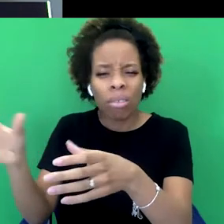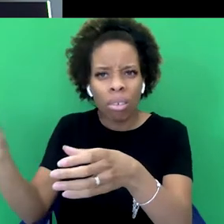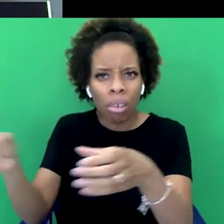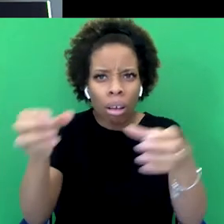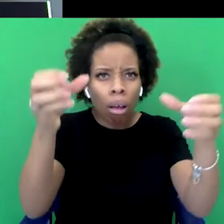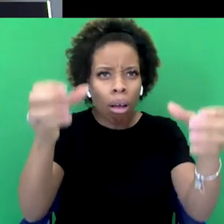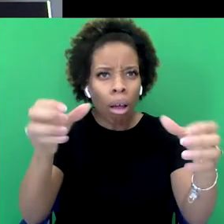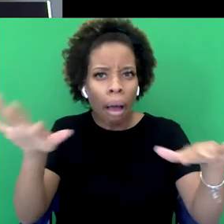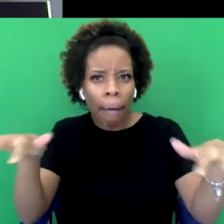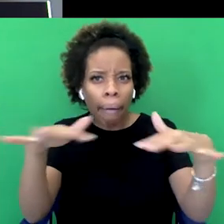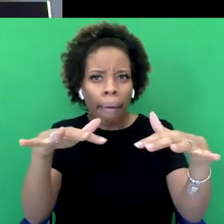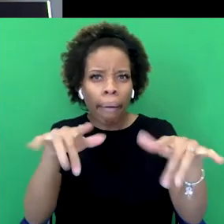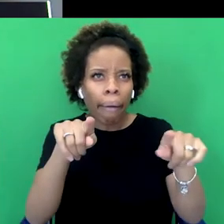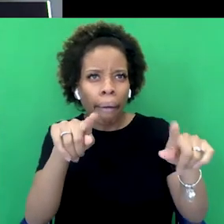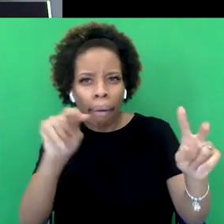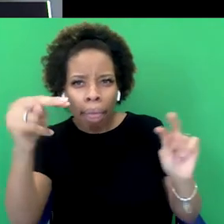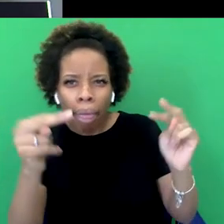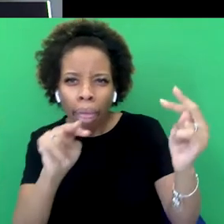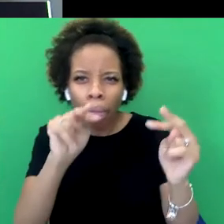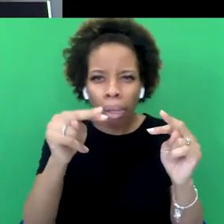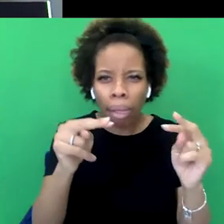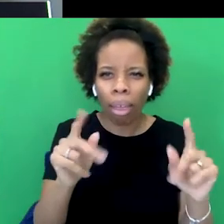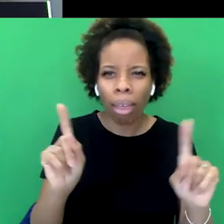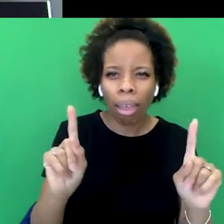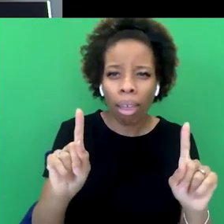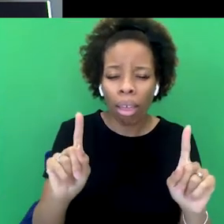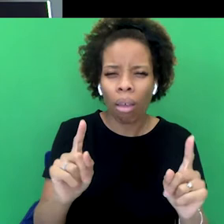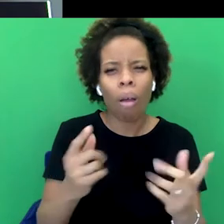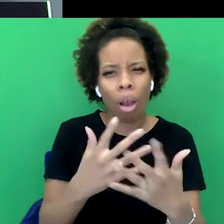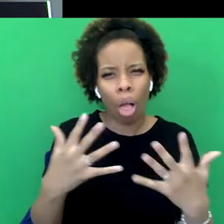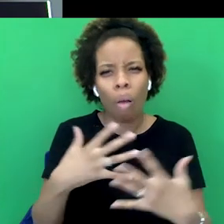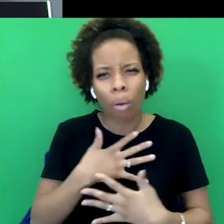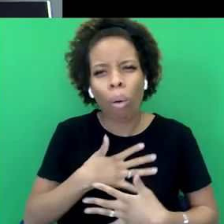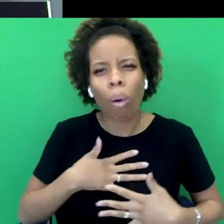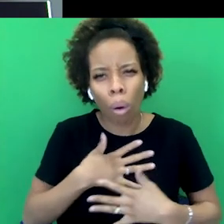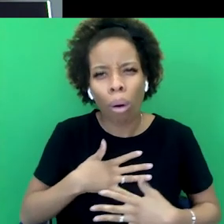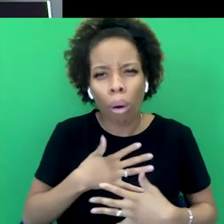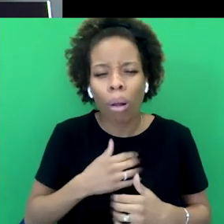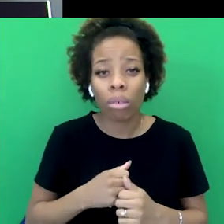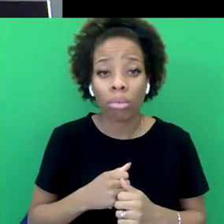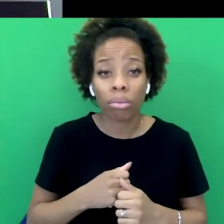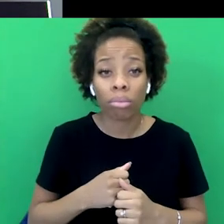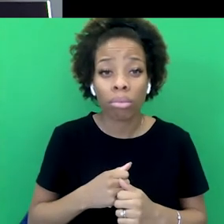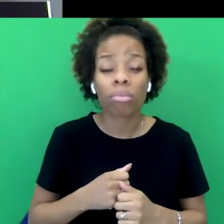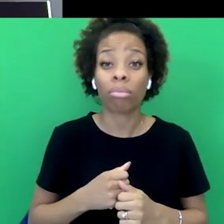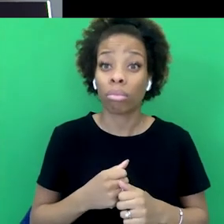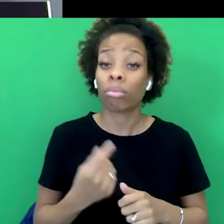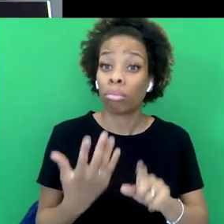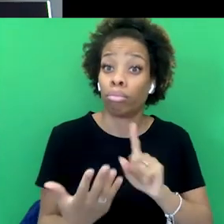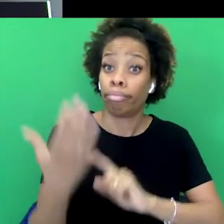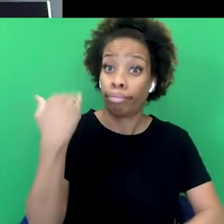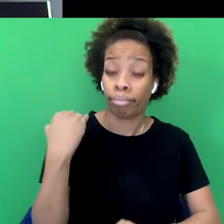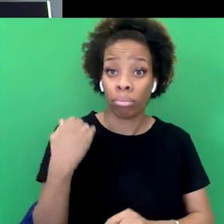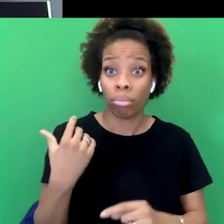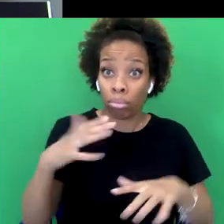one thing I would say is that, yeah, there's a lot of misery and that was hard. But even at the time, there was within Britain, like, dismay.